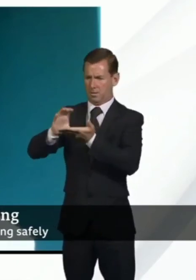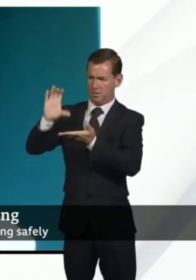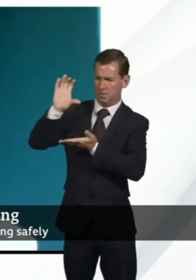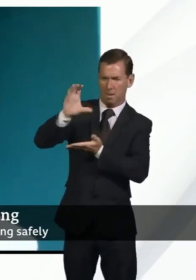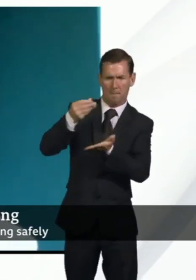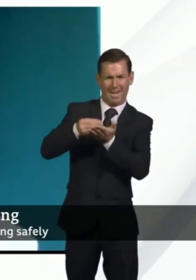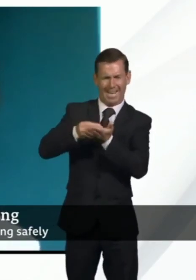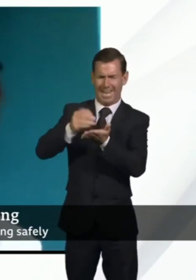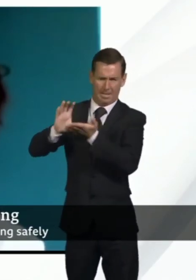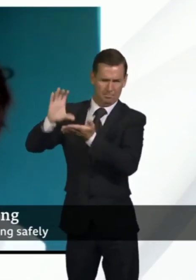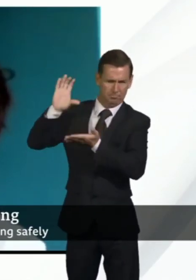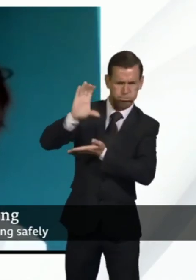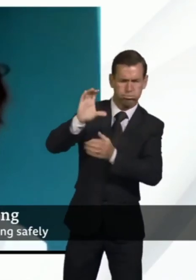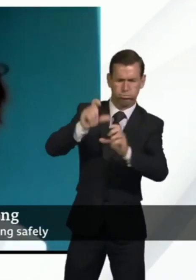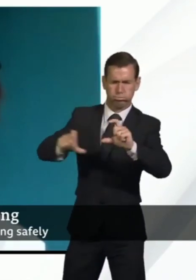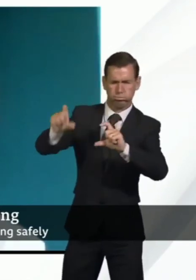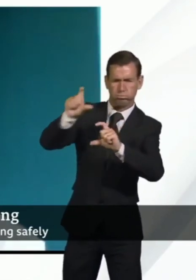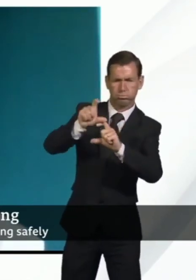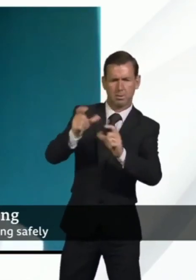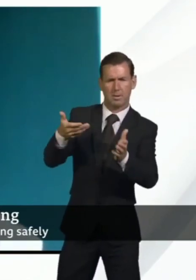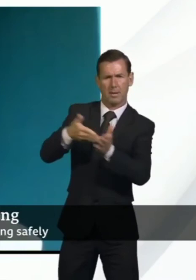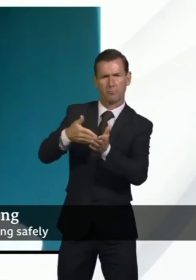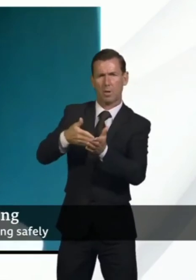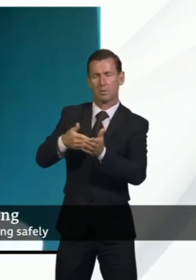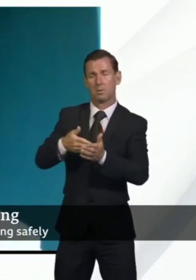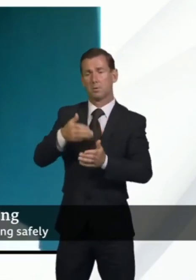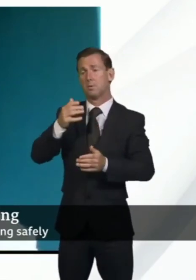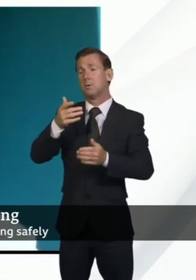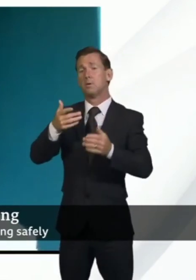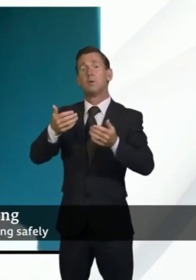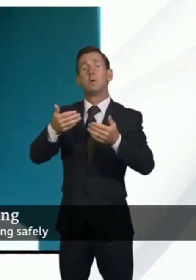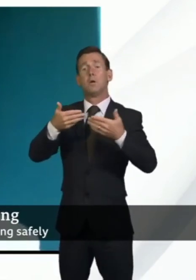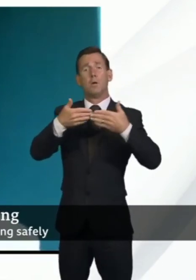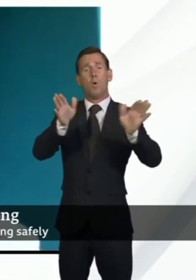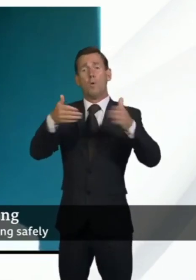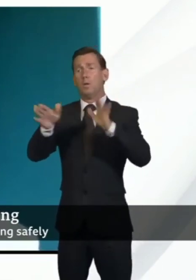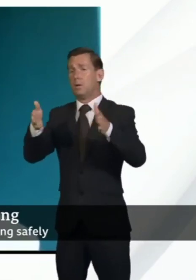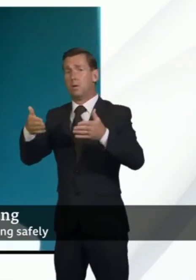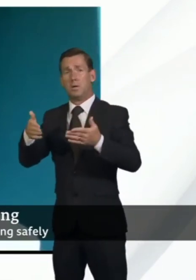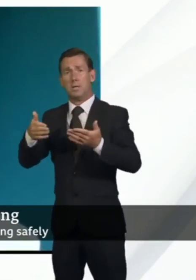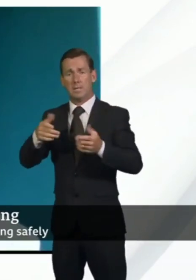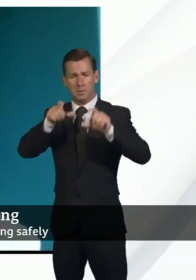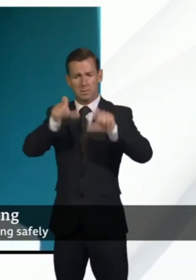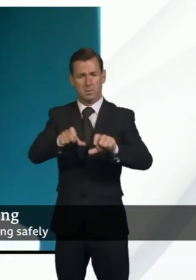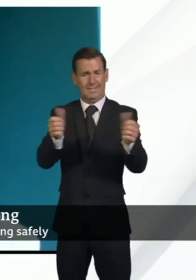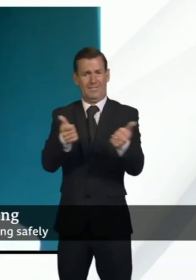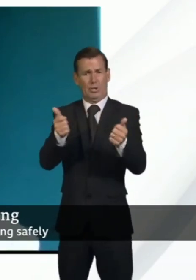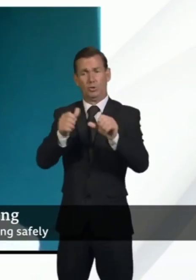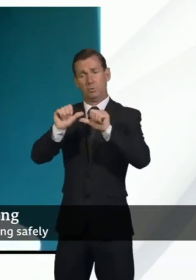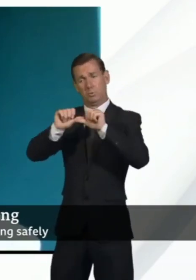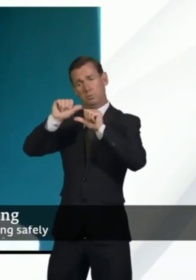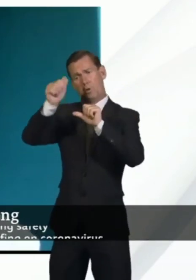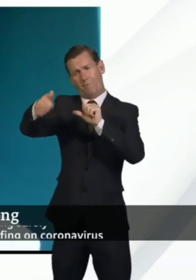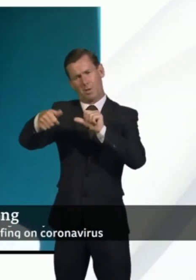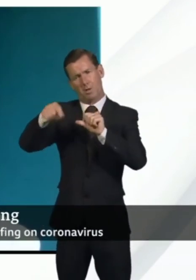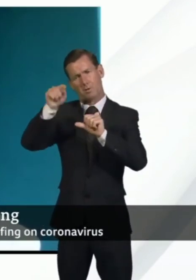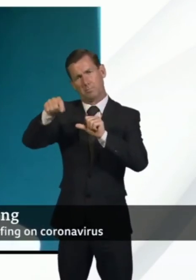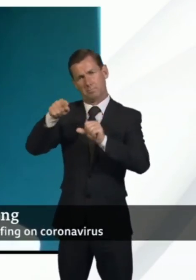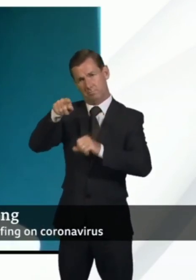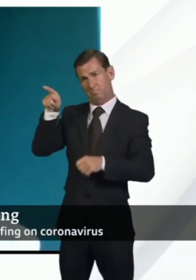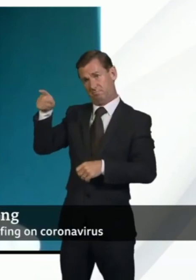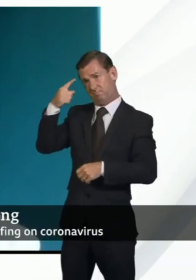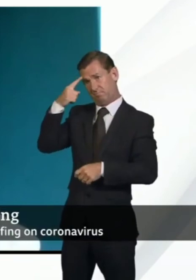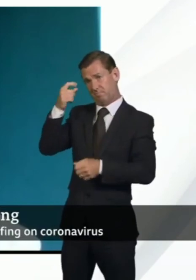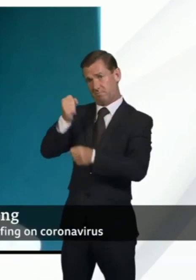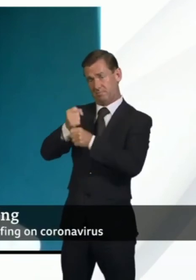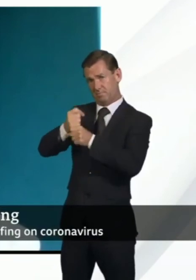the pandemic once this once we're through the other side of this does the government need to make towns